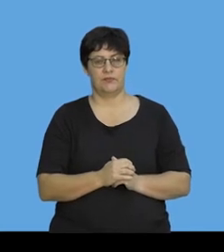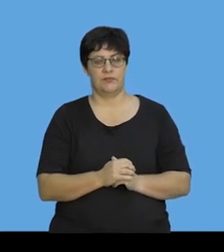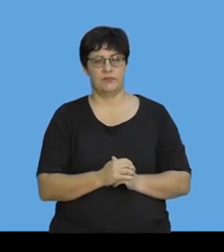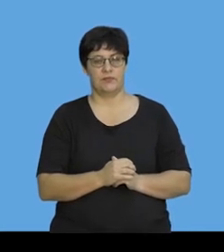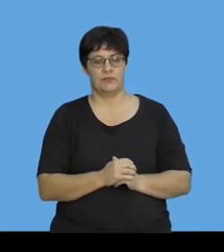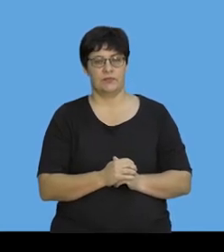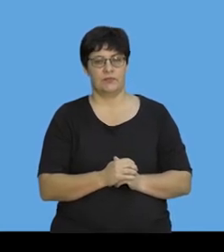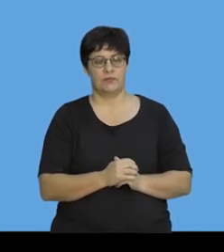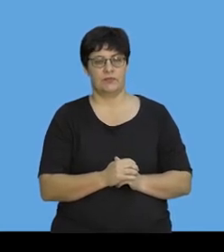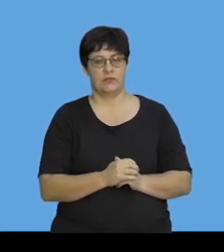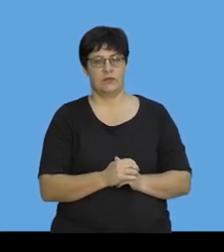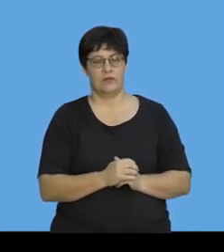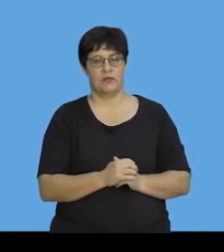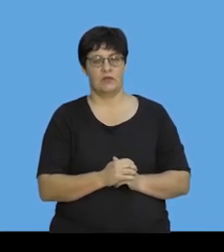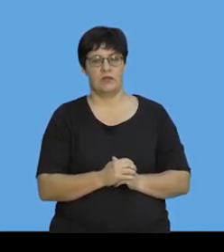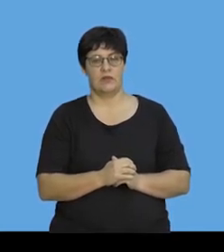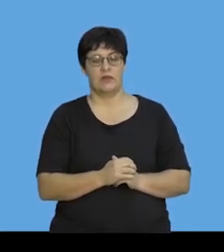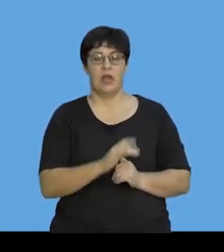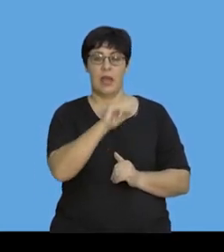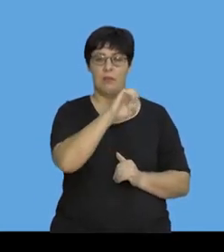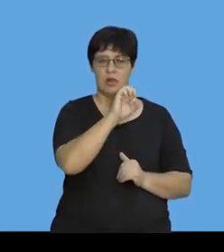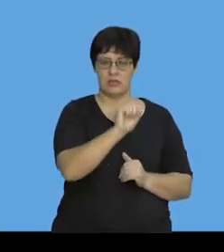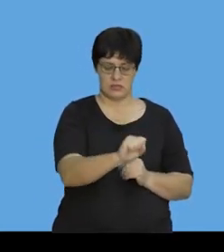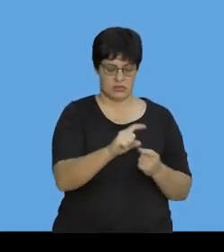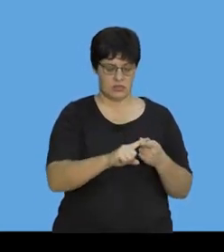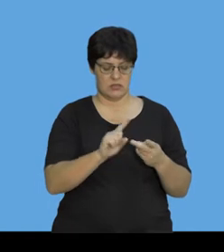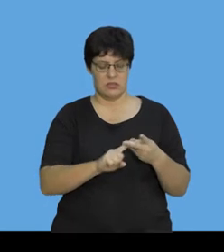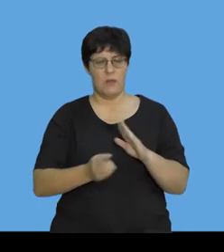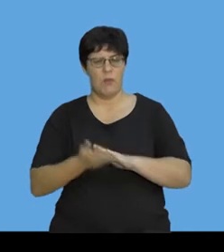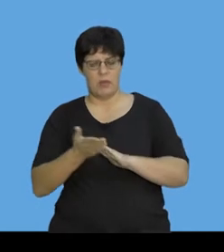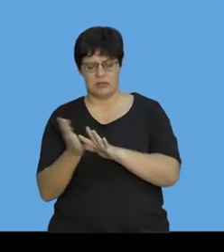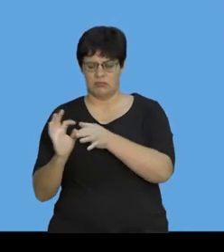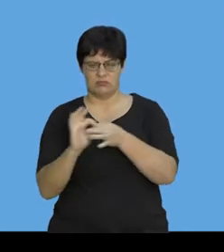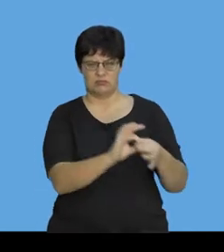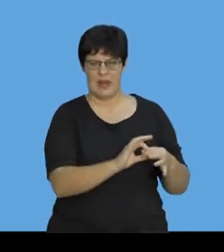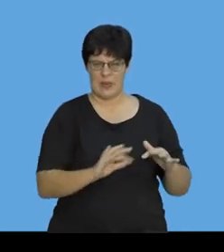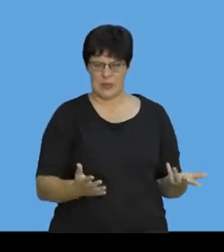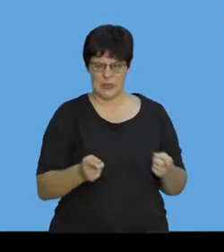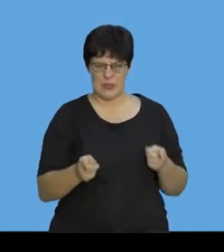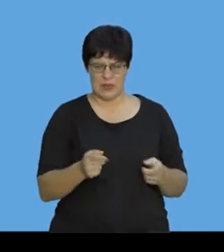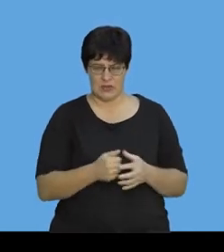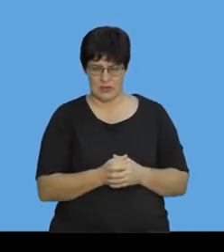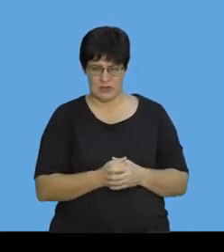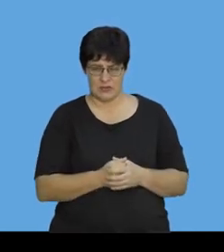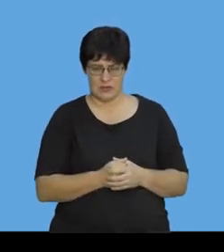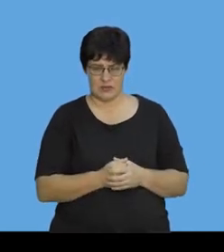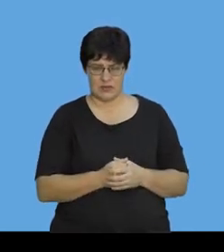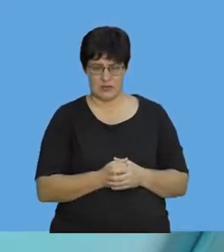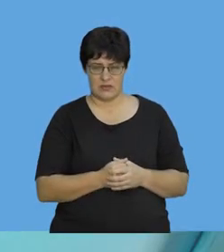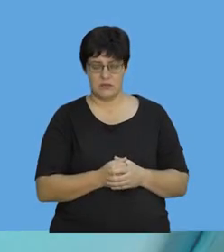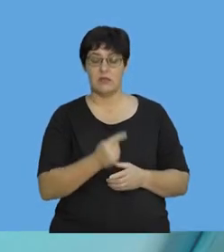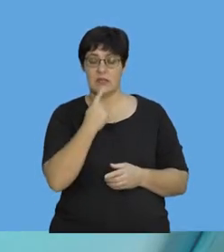So, how are impulse and momentum related? I've just said to you that